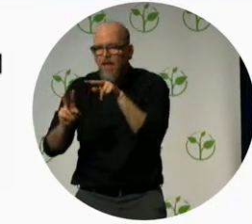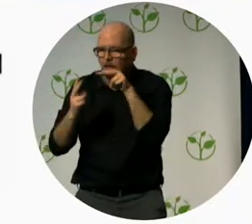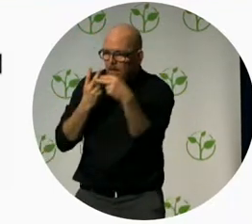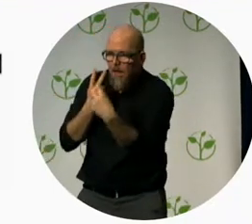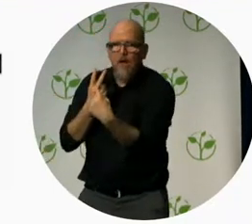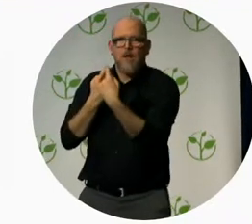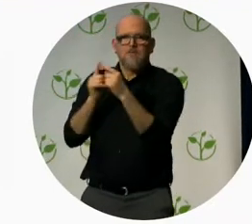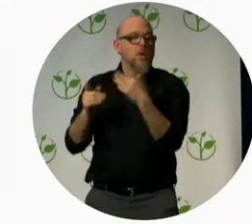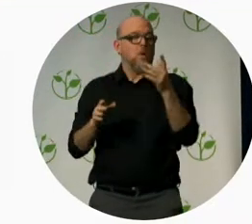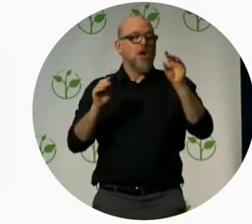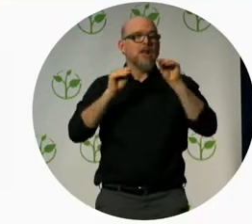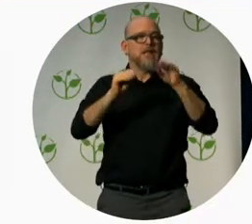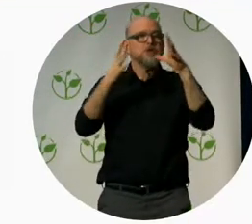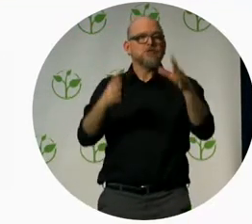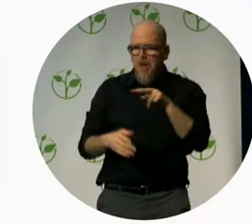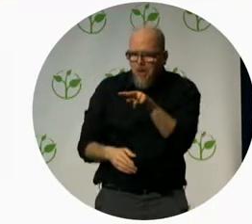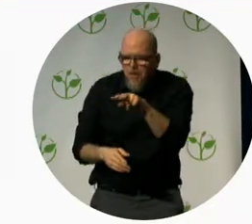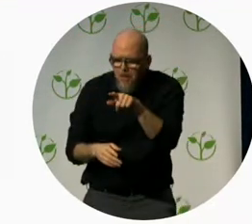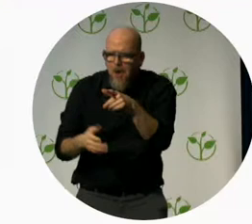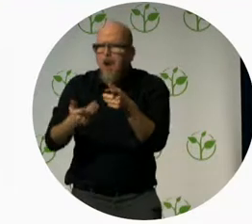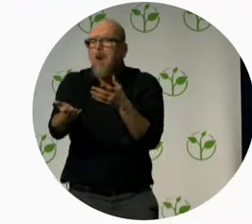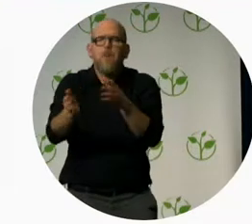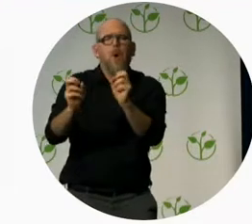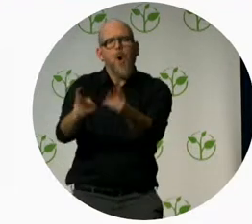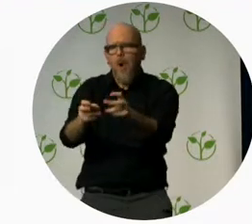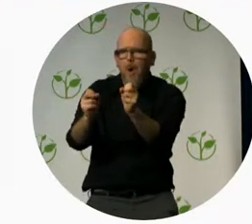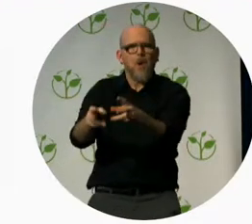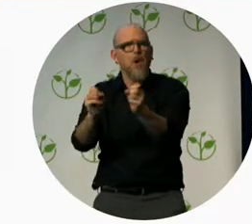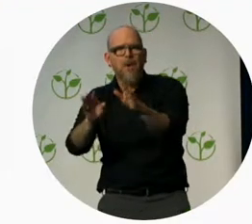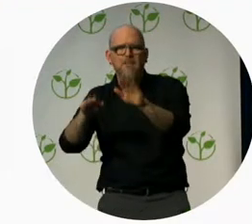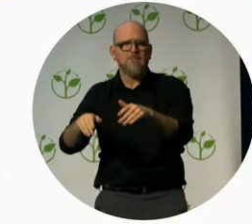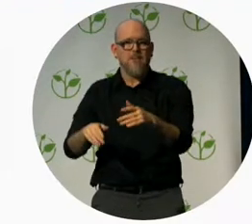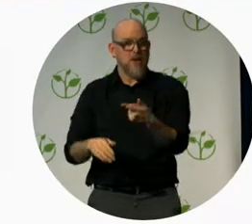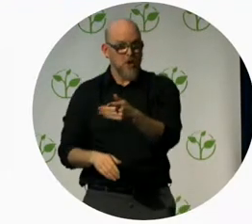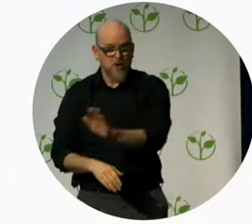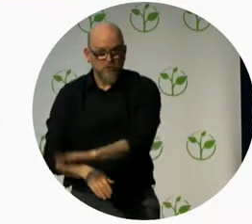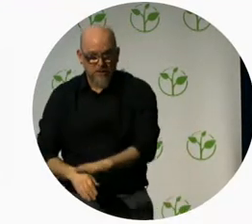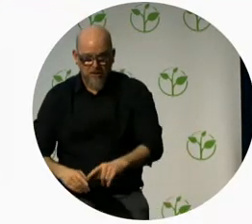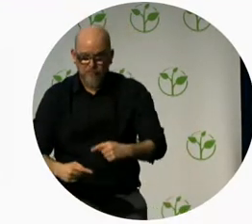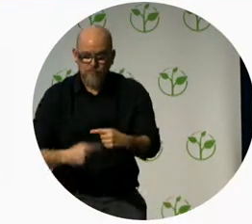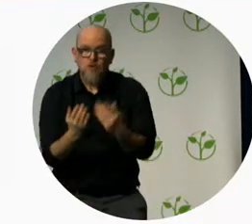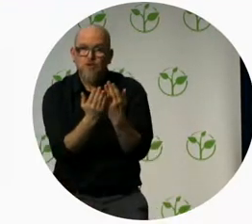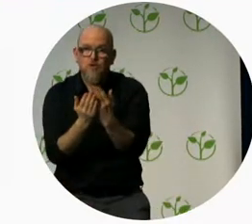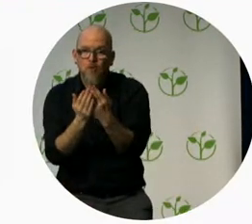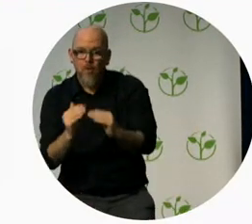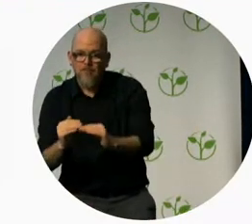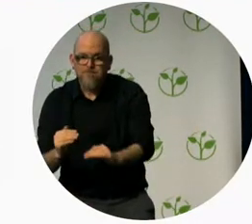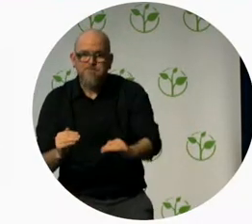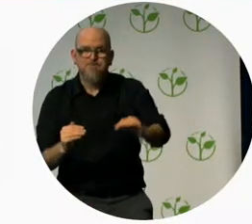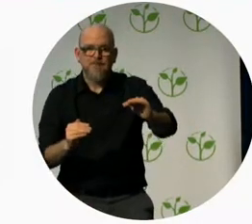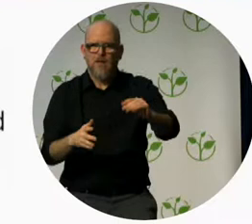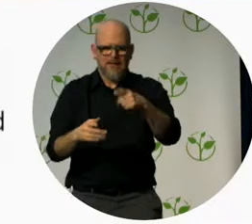they can't learn and achieve and they begin a downward spiral that can last a lifetime in the USA